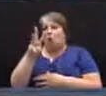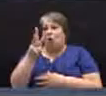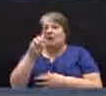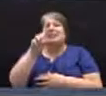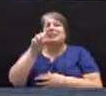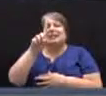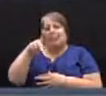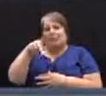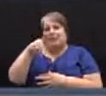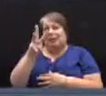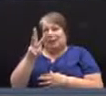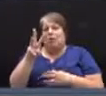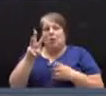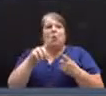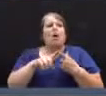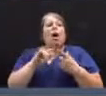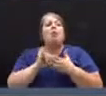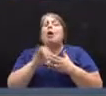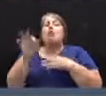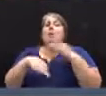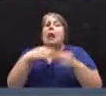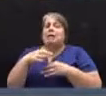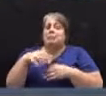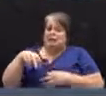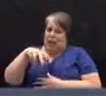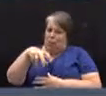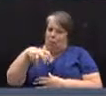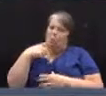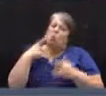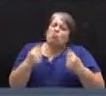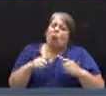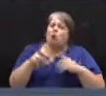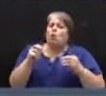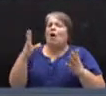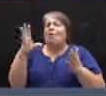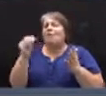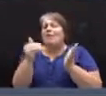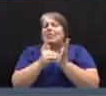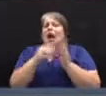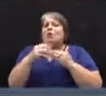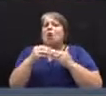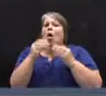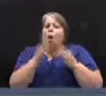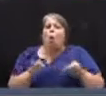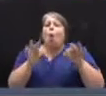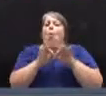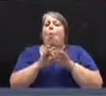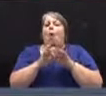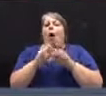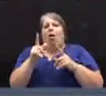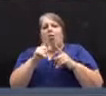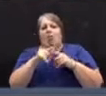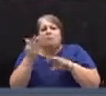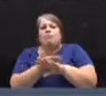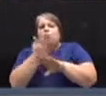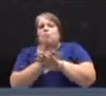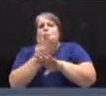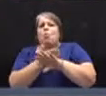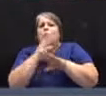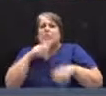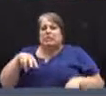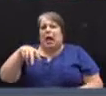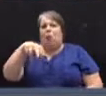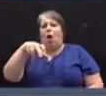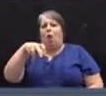in the actual replacement of sidewalk. Each year we try to do approximately $50,000 worth of capital upgrades to improve sidewalks.